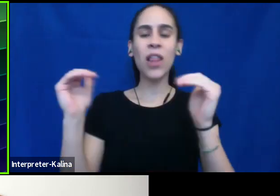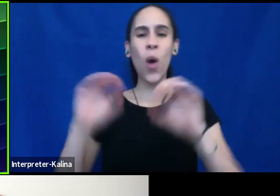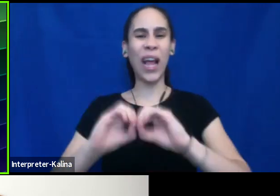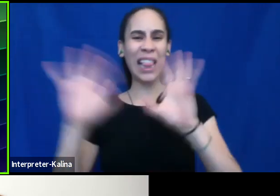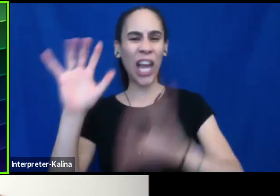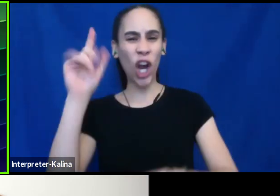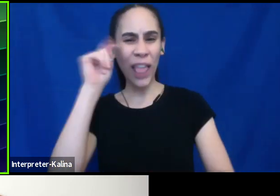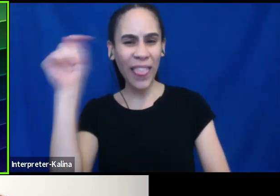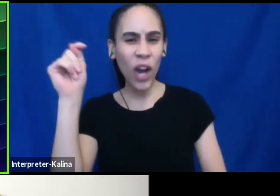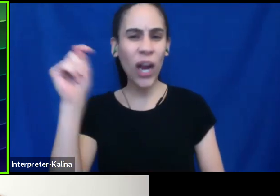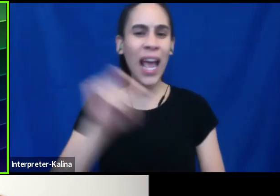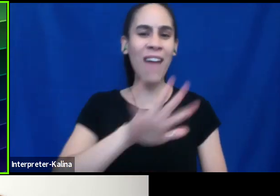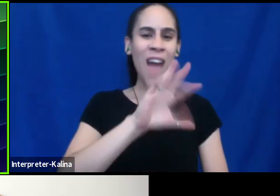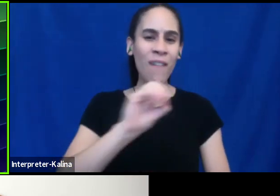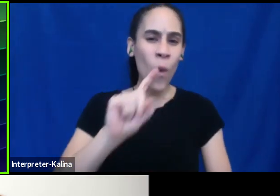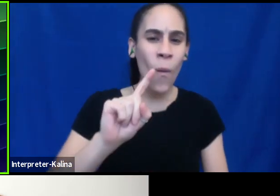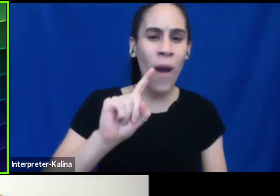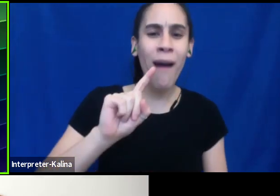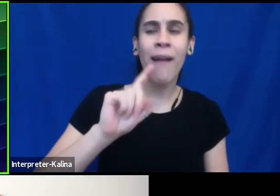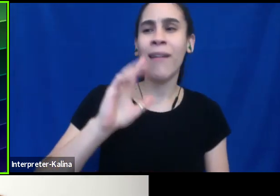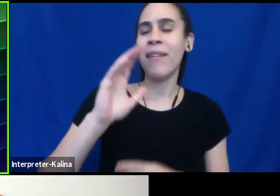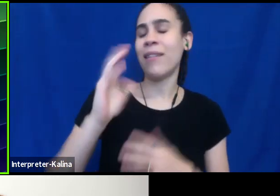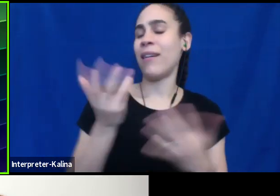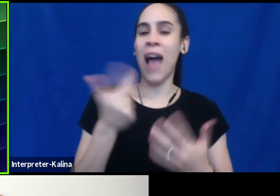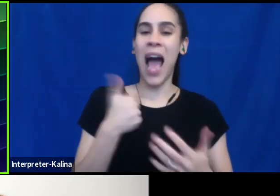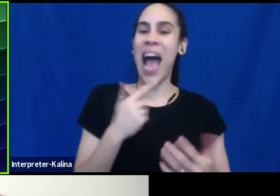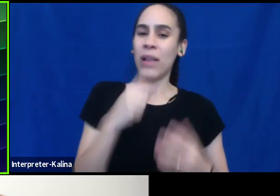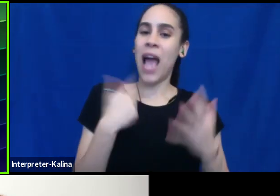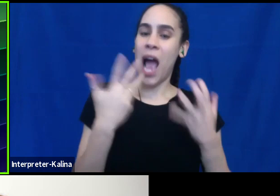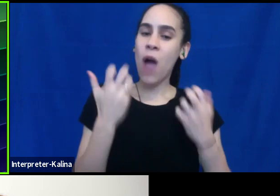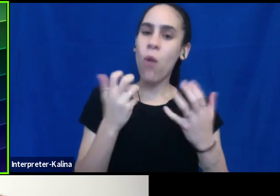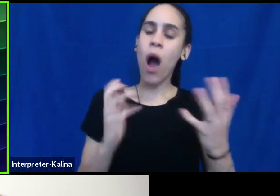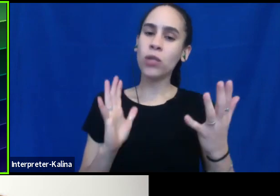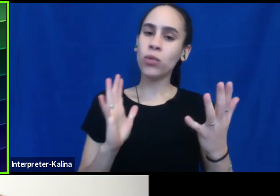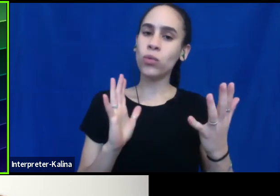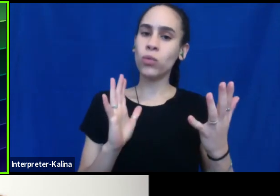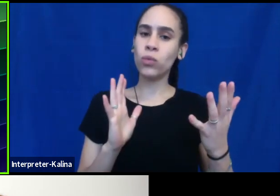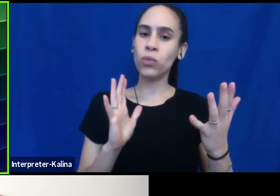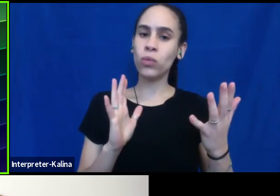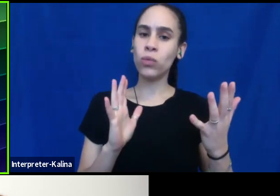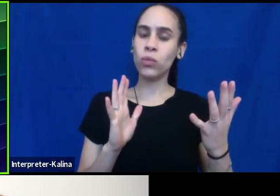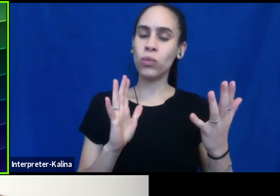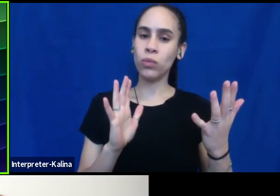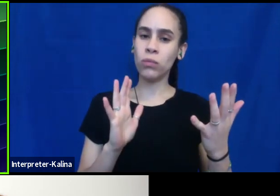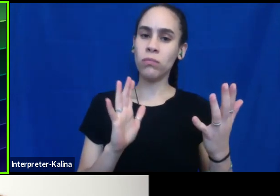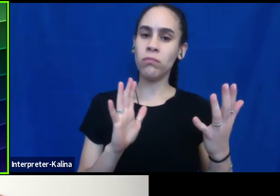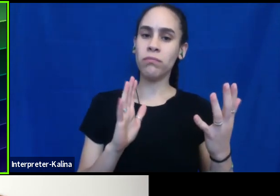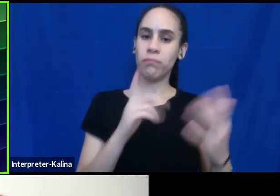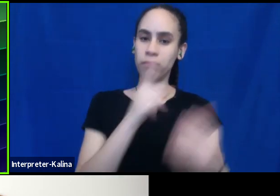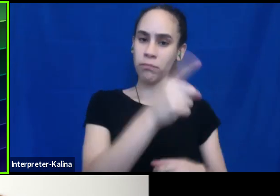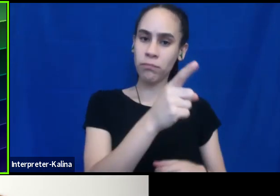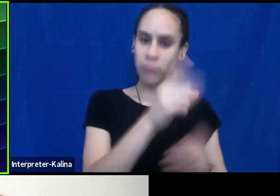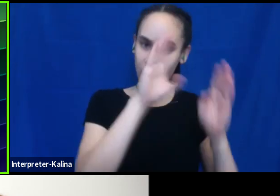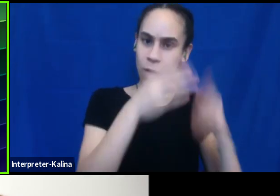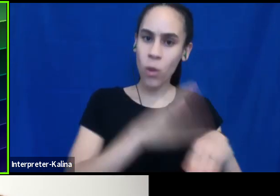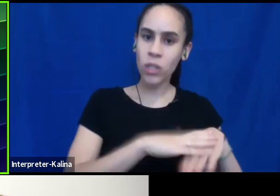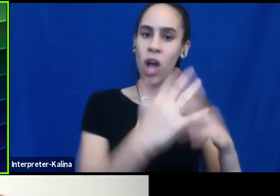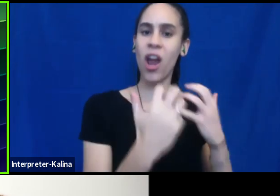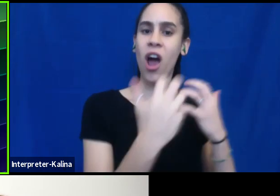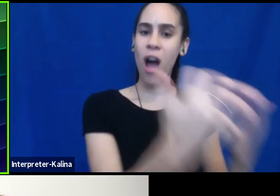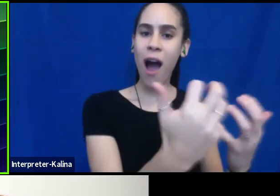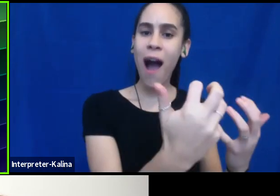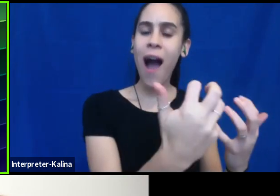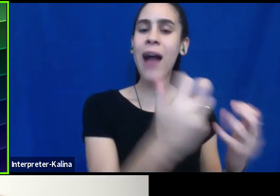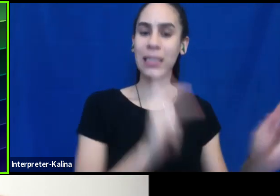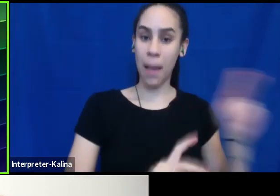you know, 501. Um, and I really wanted to reach the folks that were making up my audiences. So that the folks that were maybe not,